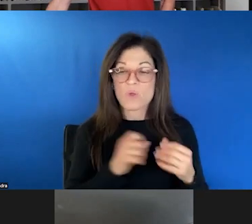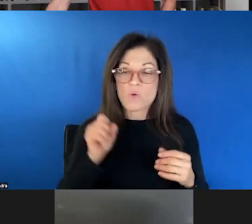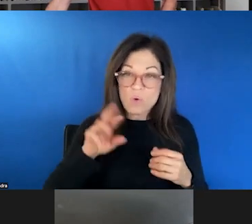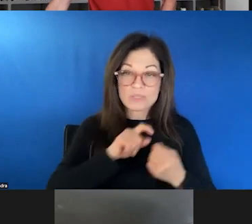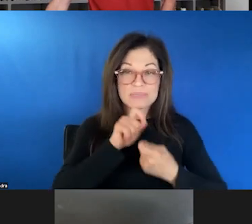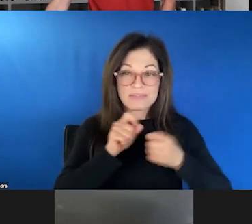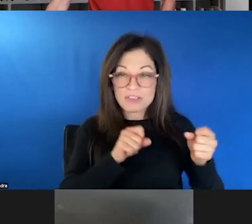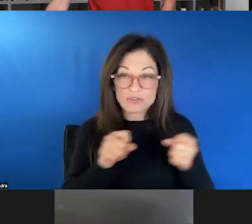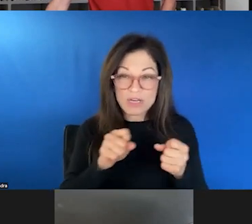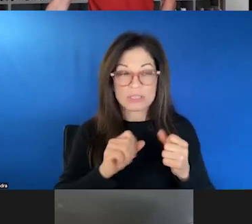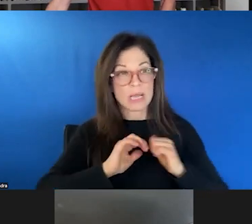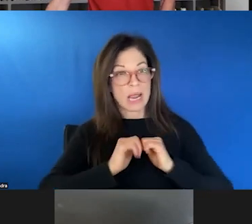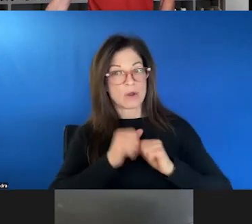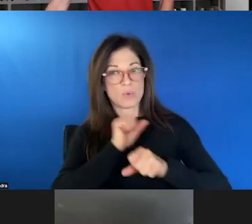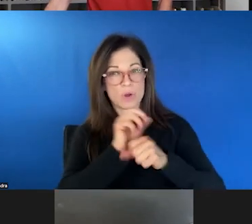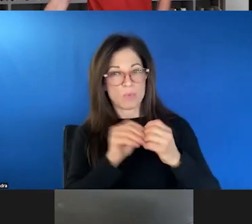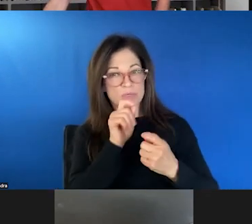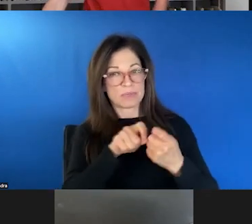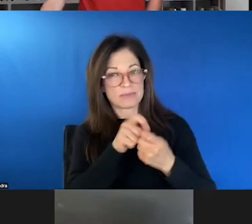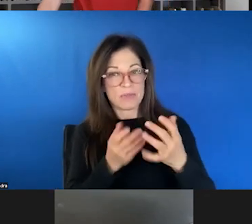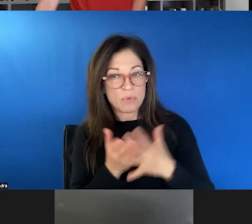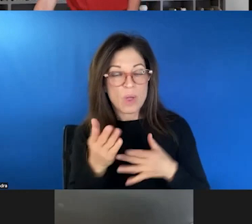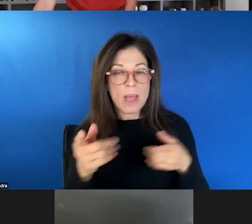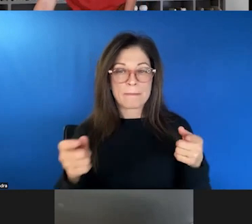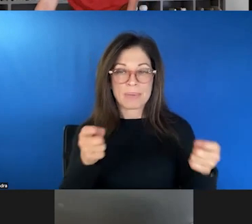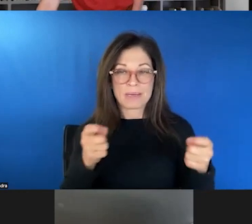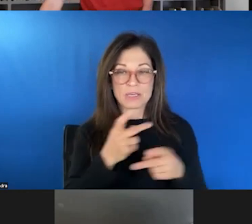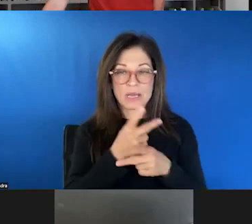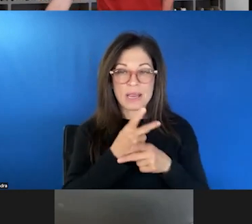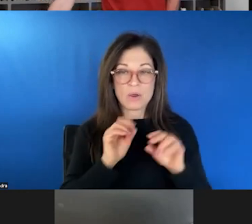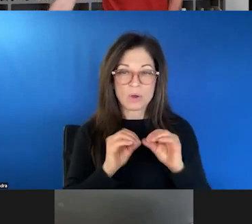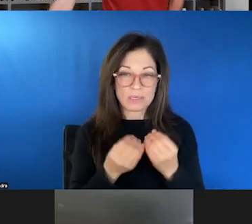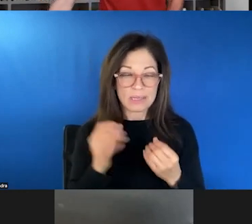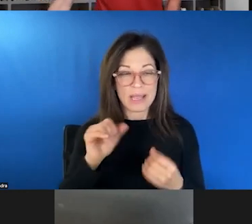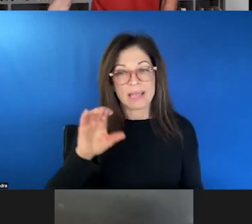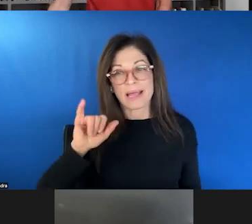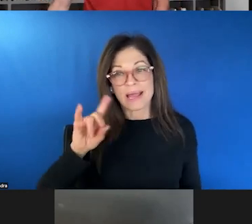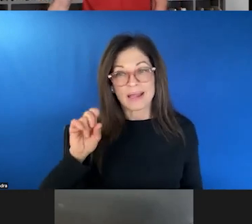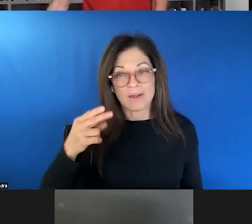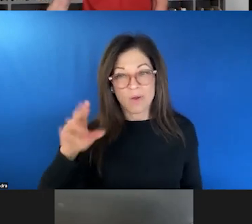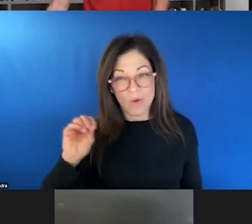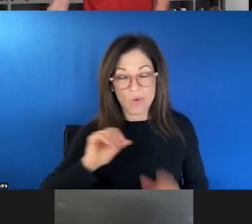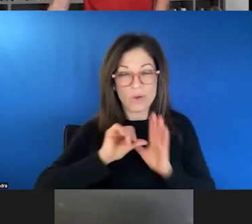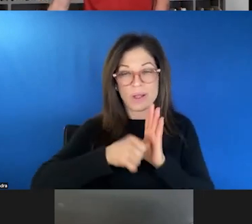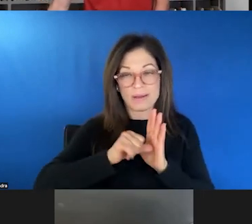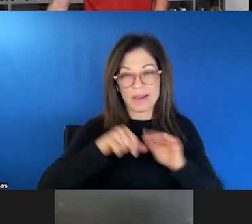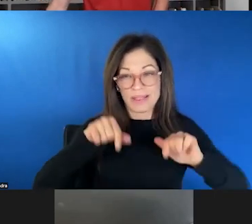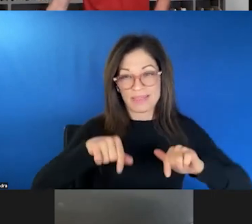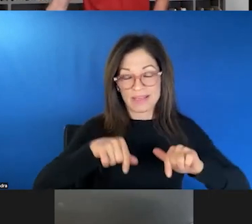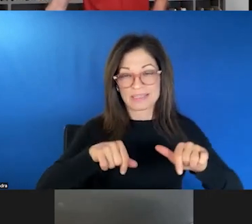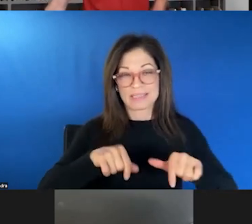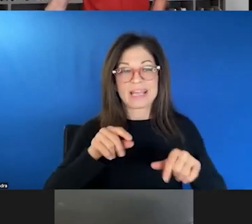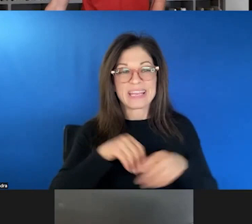how to work more specifically through managed care organizations like Idaho highlighted in this section earlier in